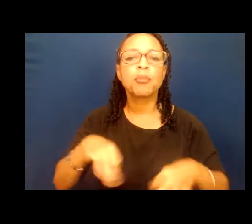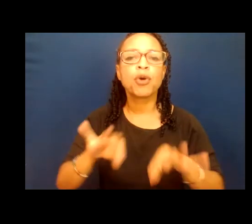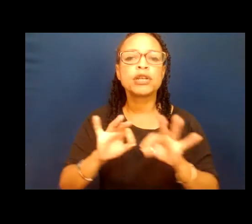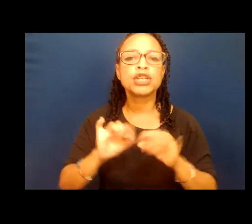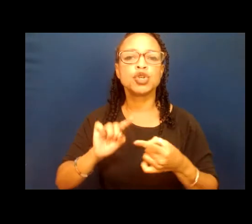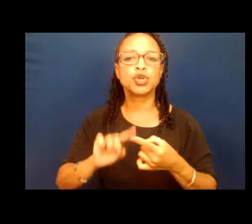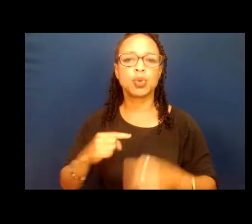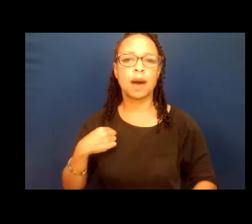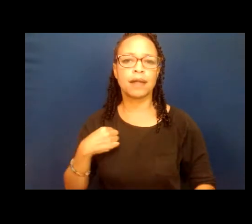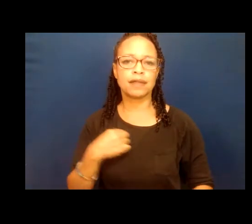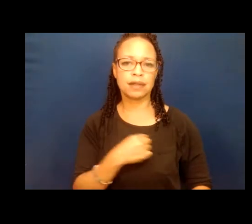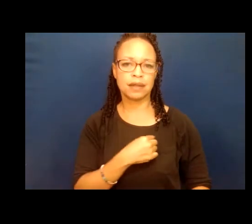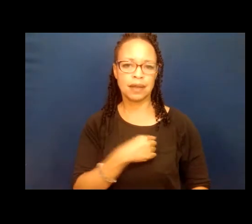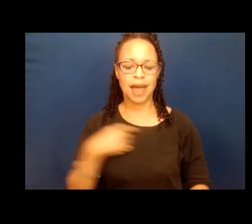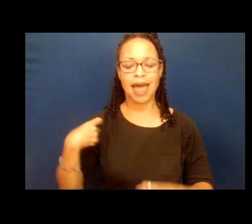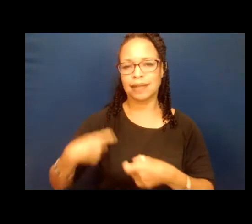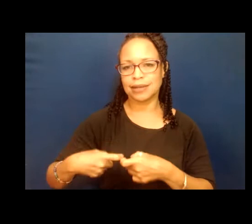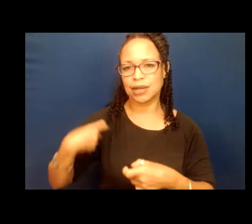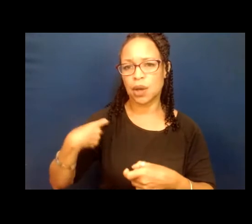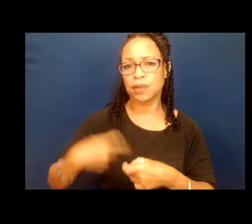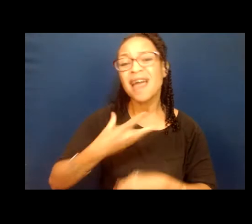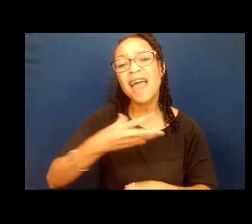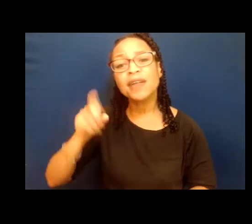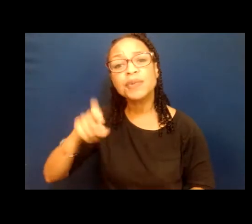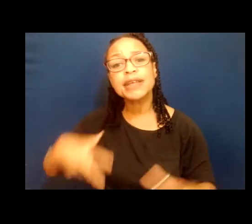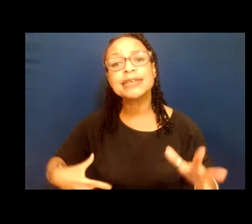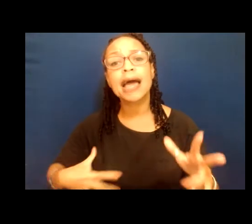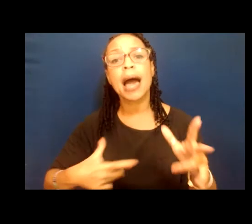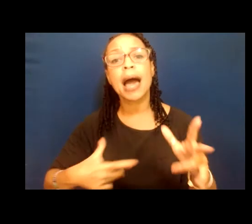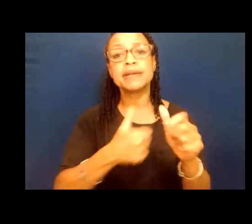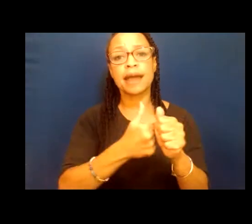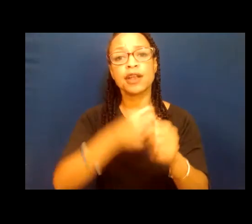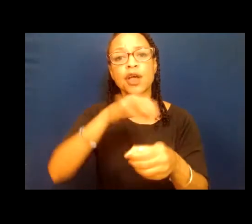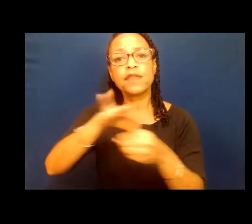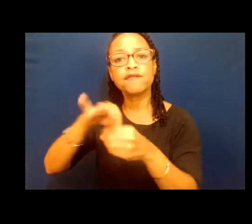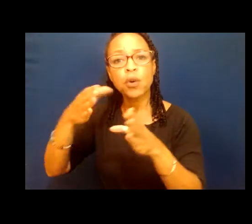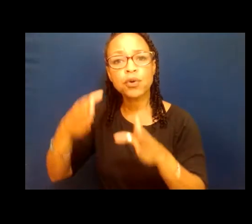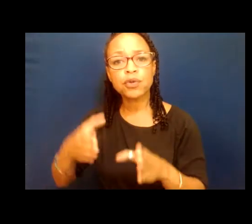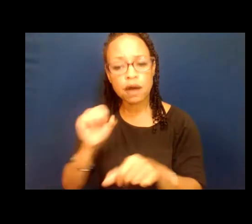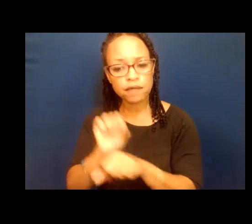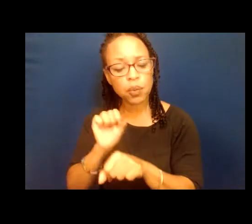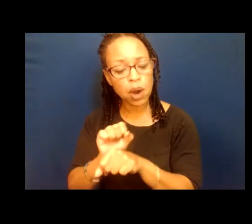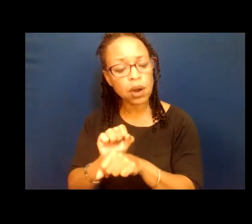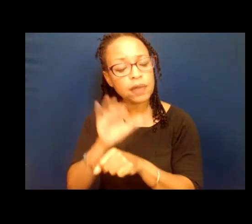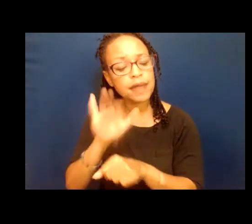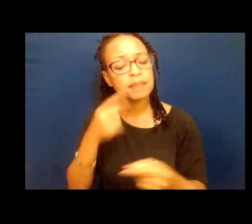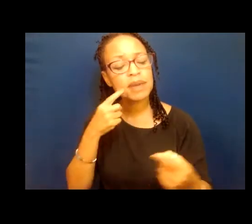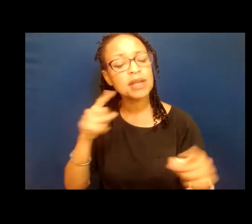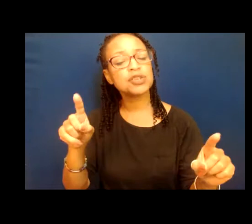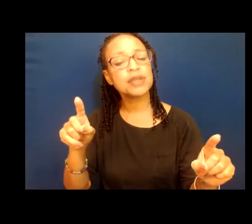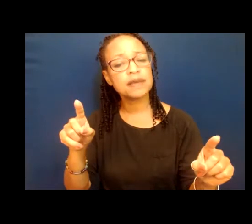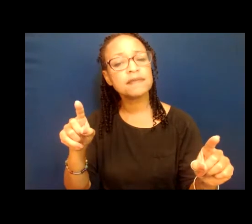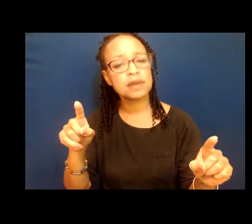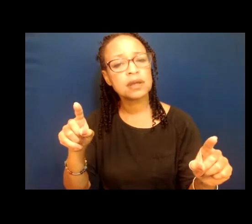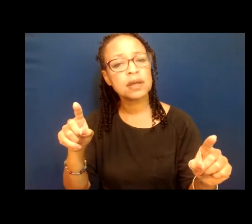Y tenemos que actualizar a los votantes el trabajo que se está logrando. Compañeros, este no es trabajo de otra